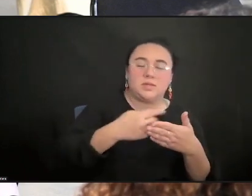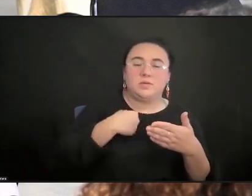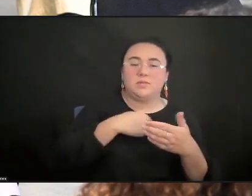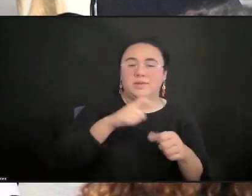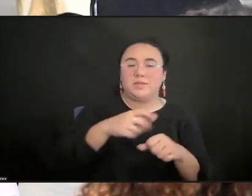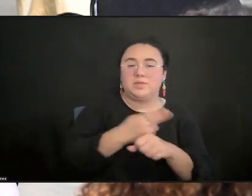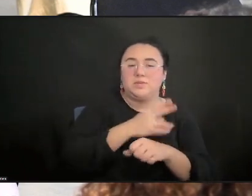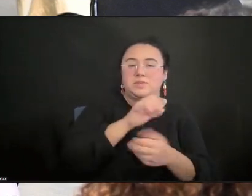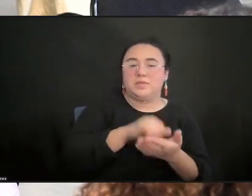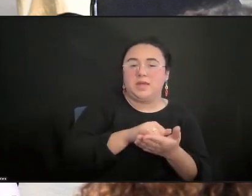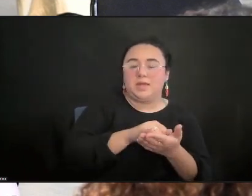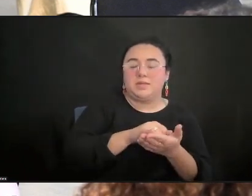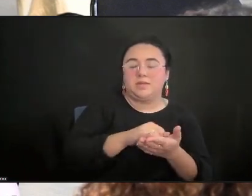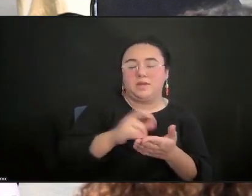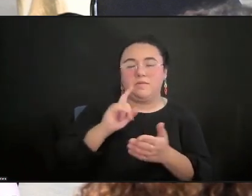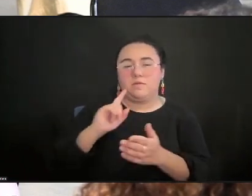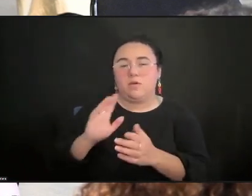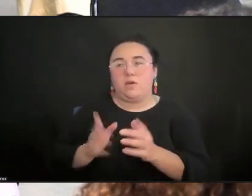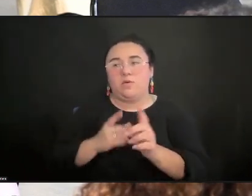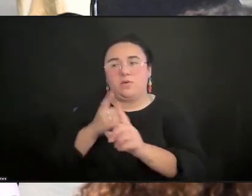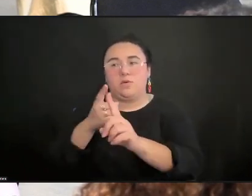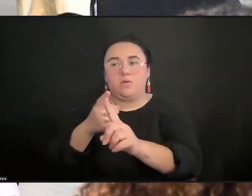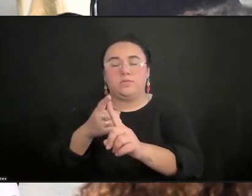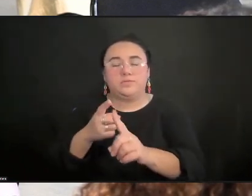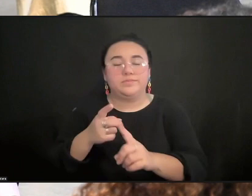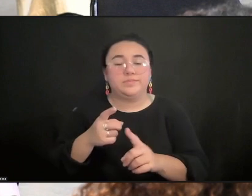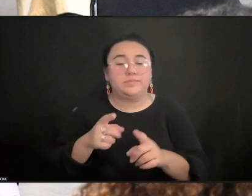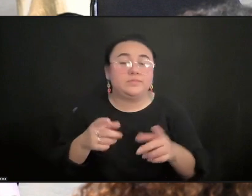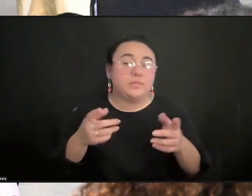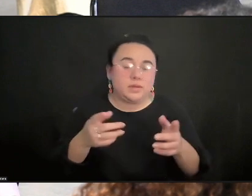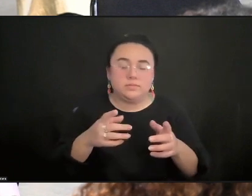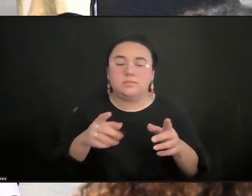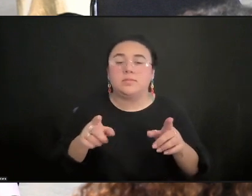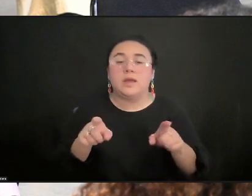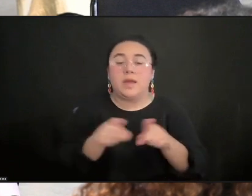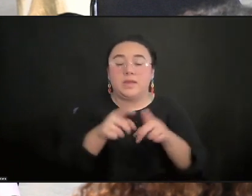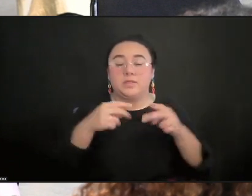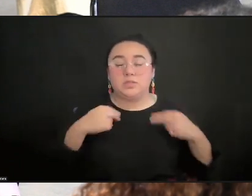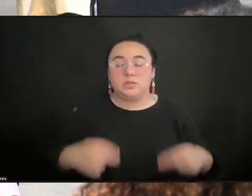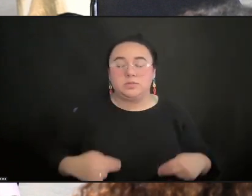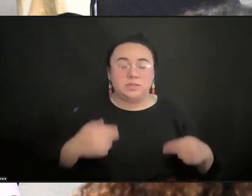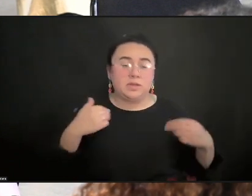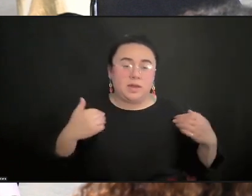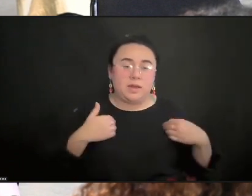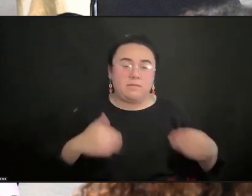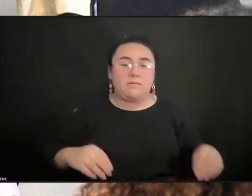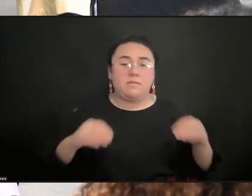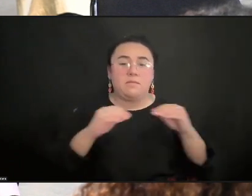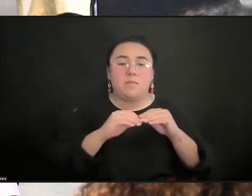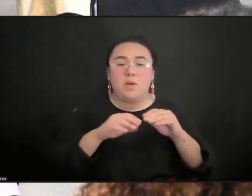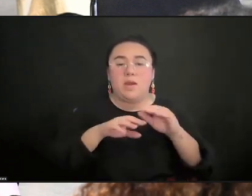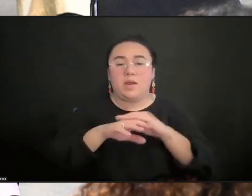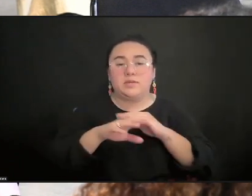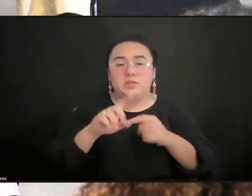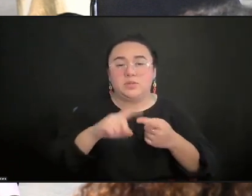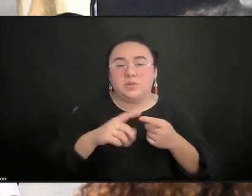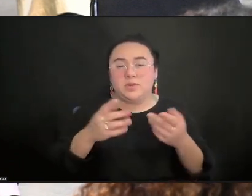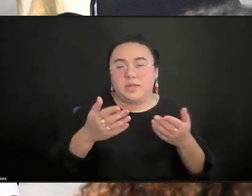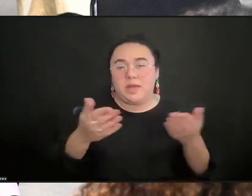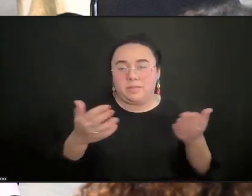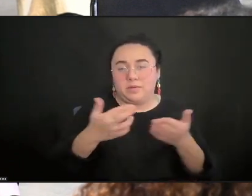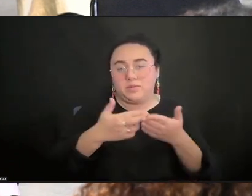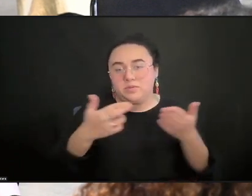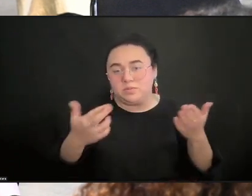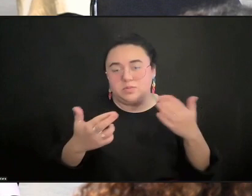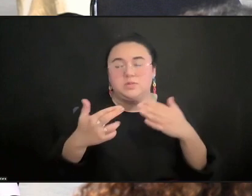beings, each of us probably have more access to capital than many people outside of this room. And what are we personally,